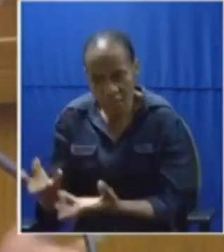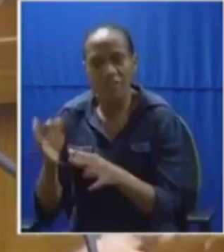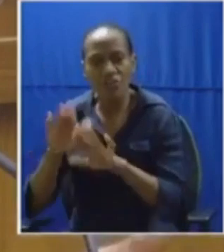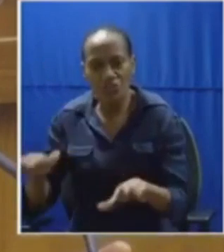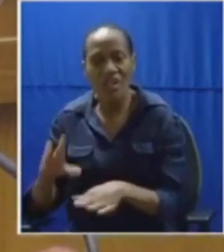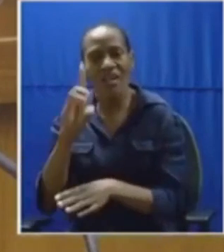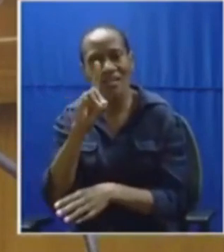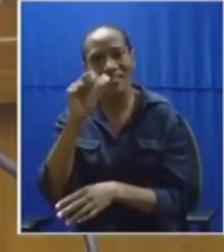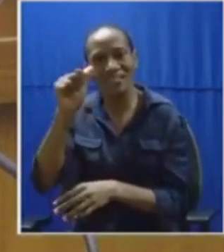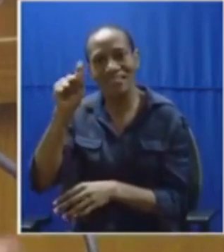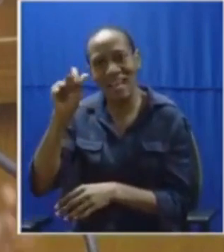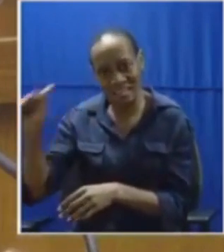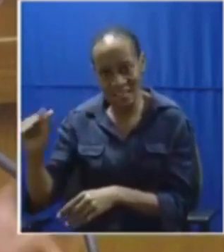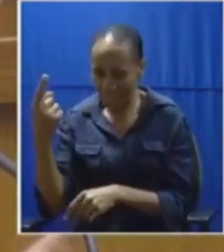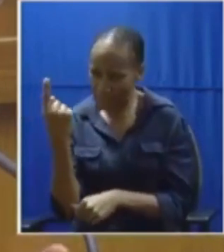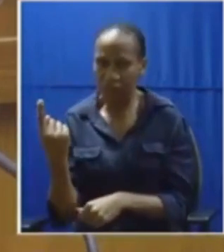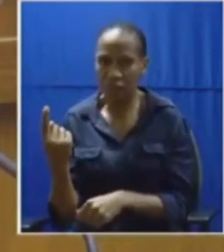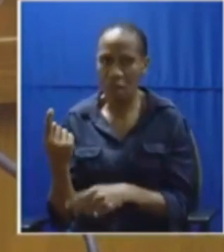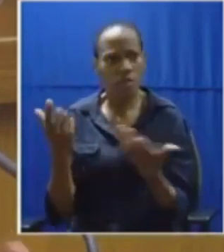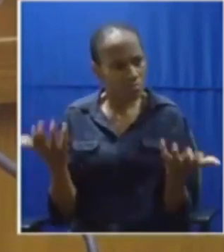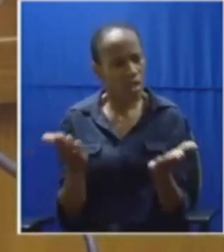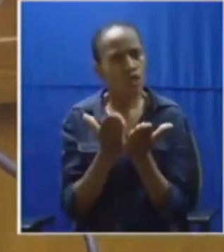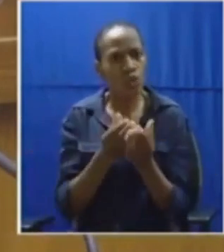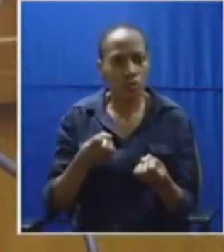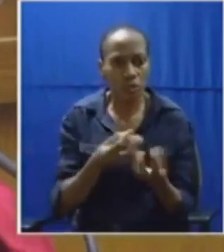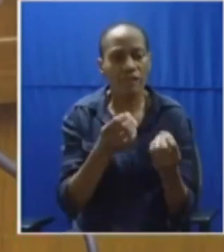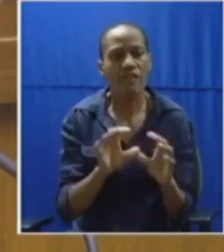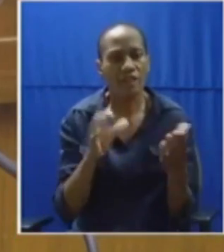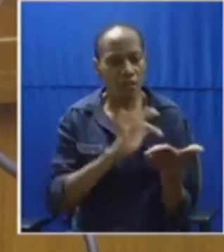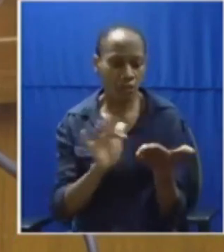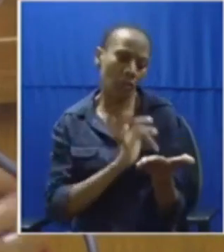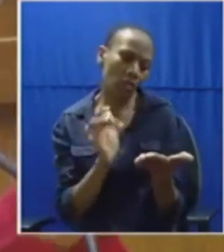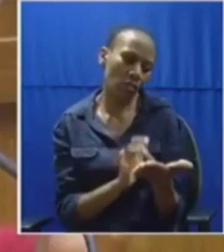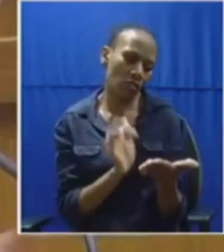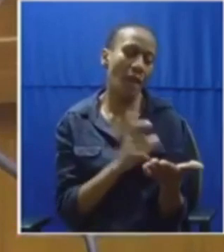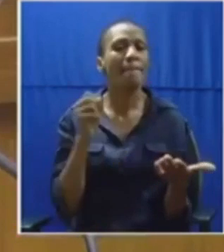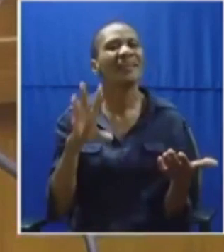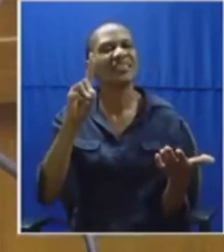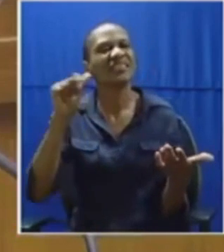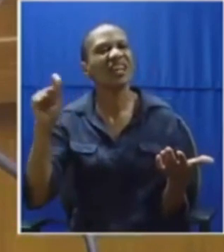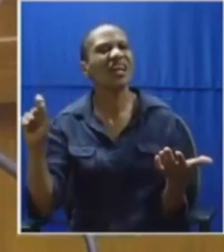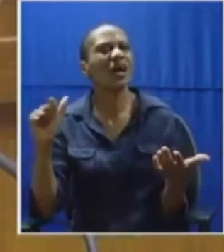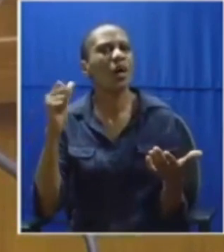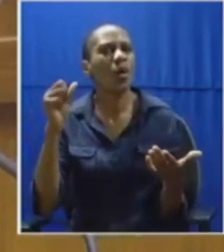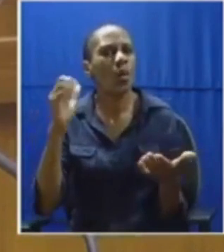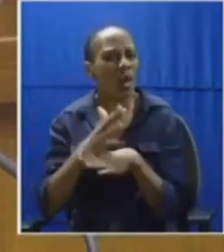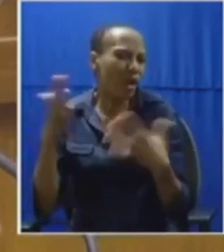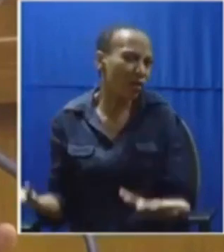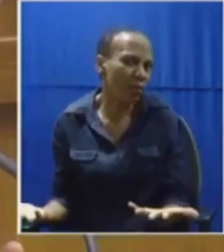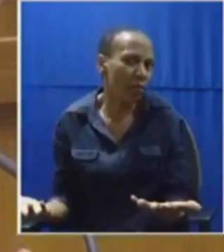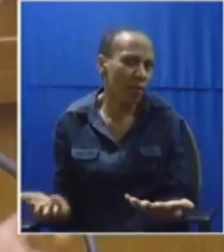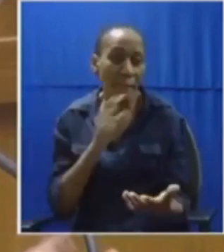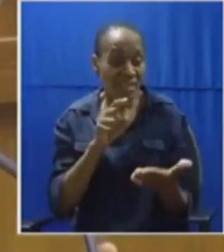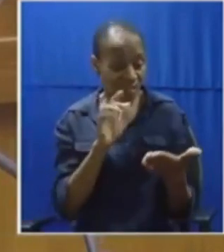kids tablets in schools yet data is expensive those tablets are going to be useless but it will not